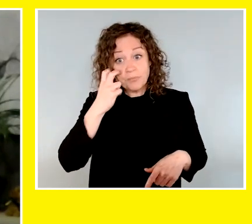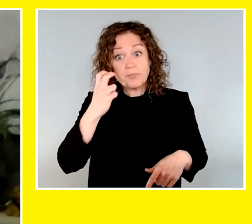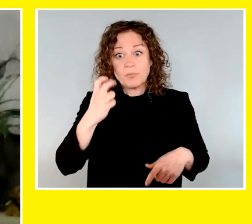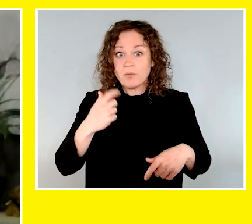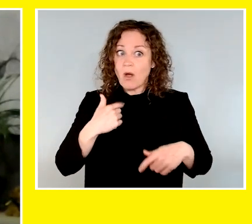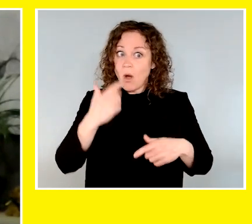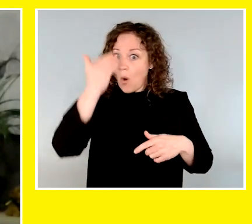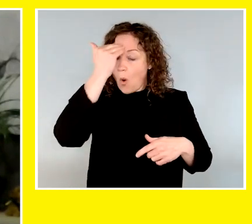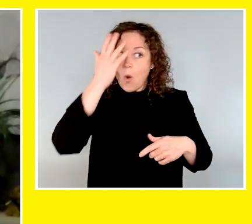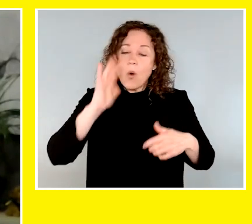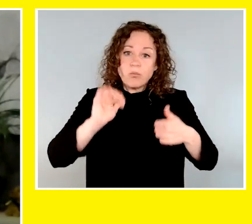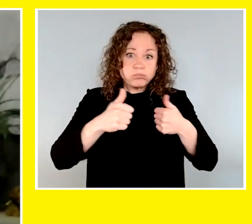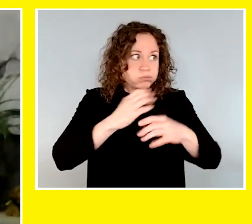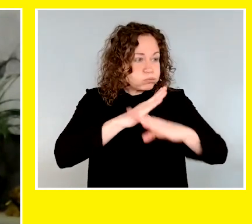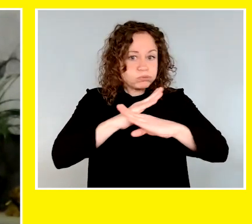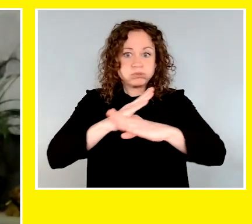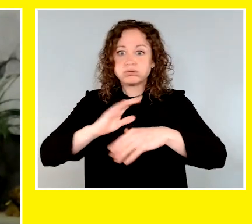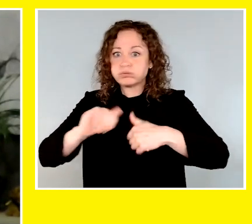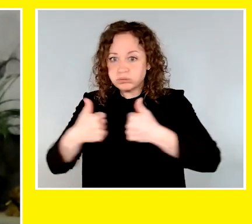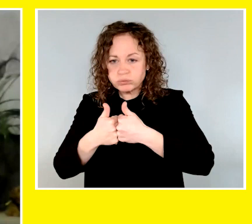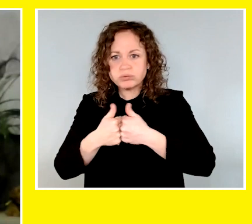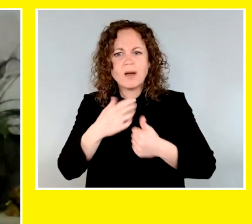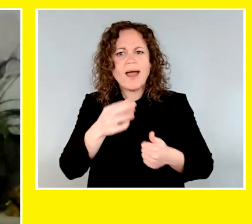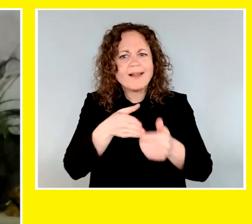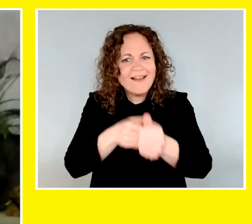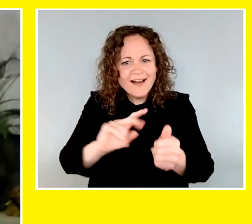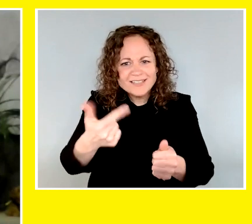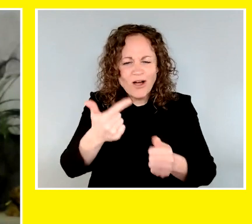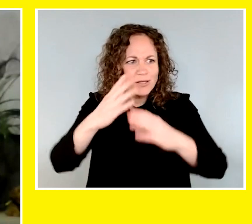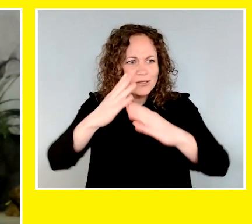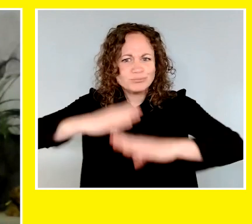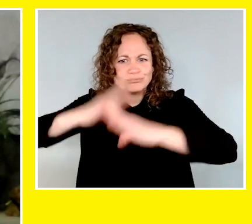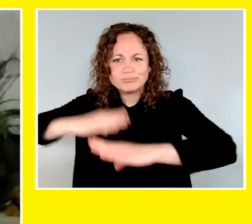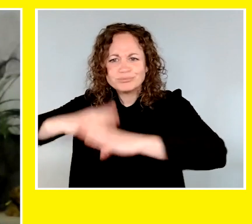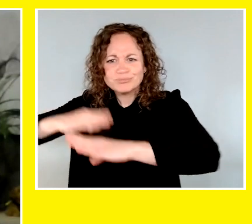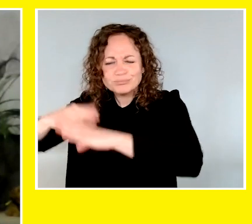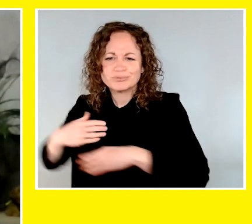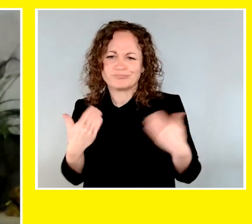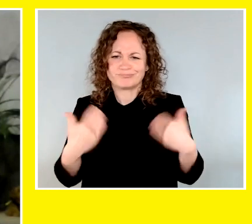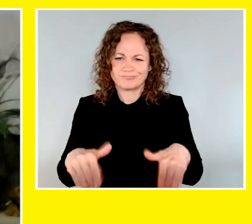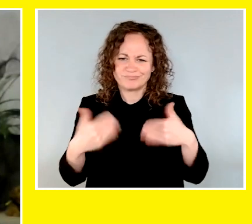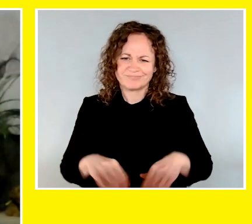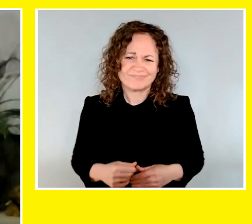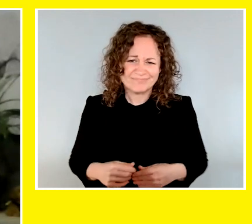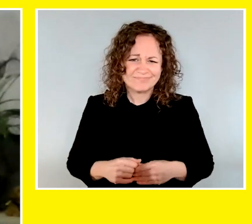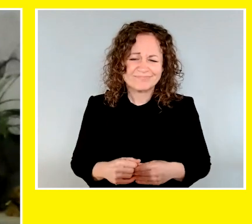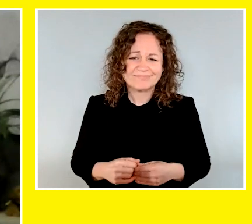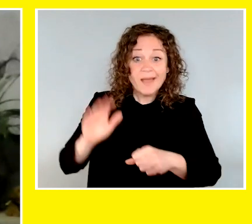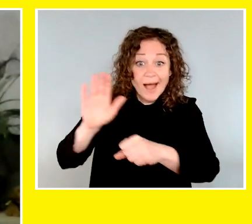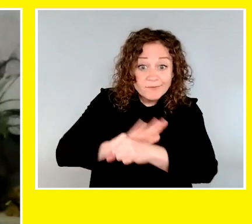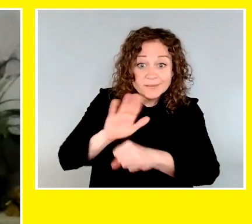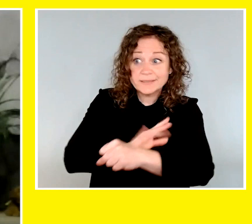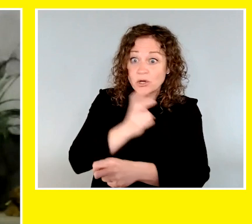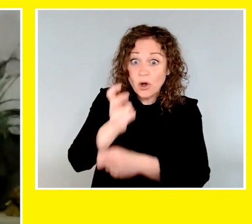of the challenges and barriers that all the CNIB's guide dogs have helped people overcome. It's thanks to the advocacy and hard work of